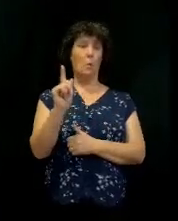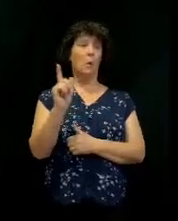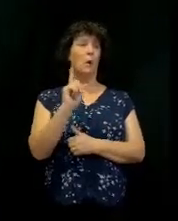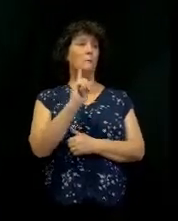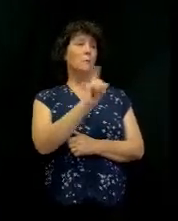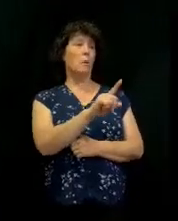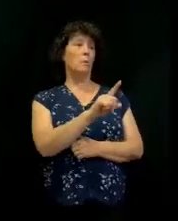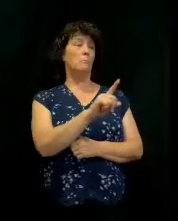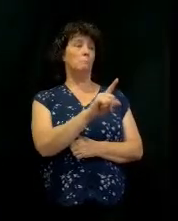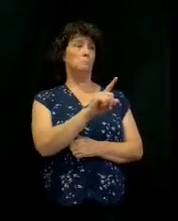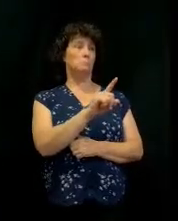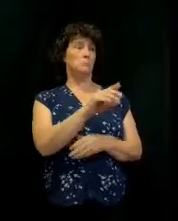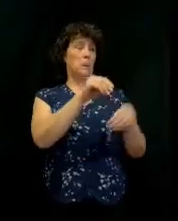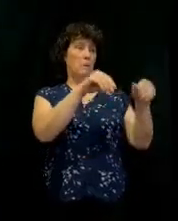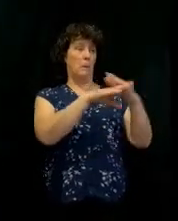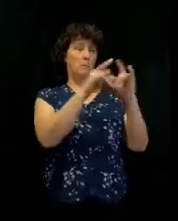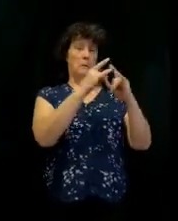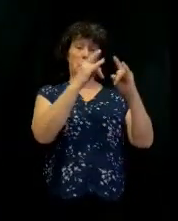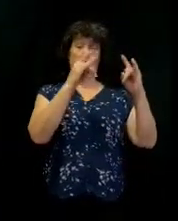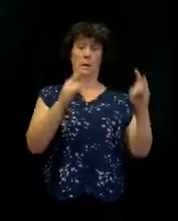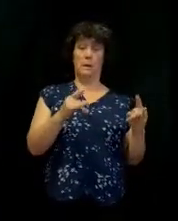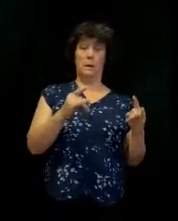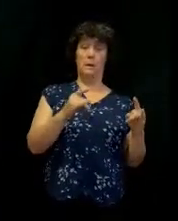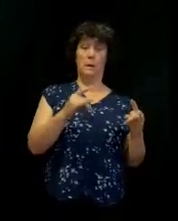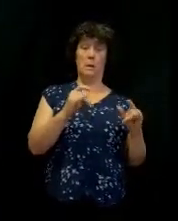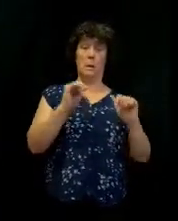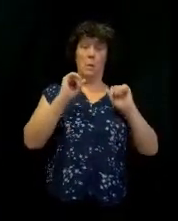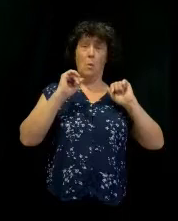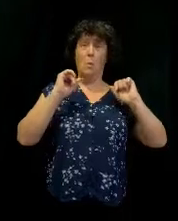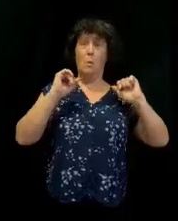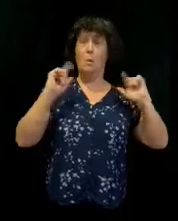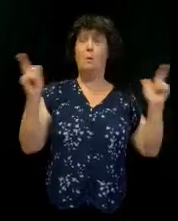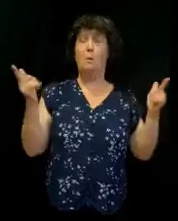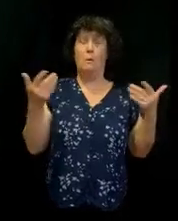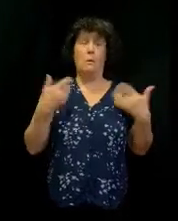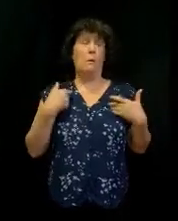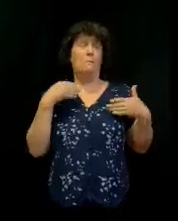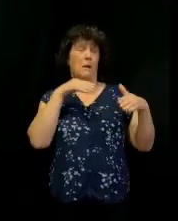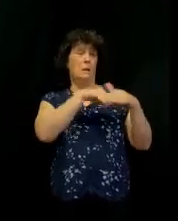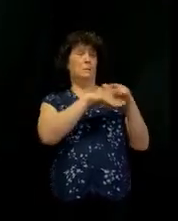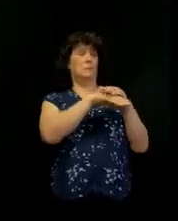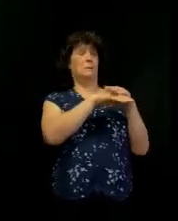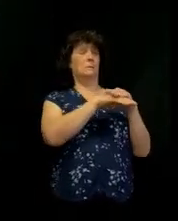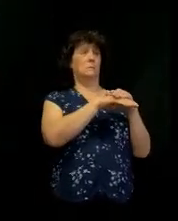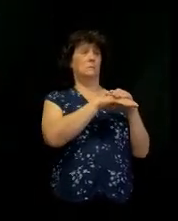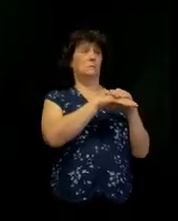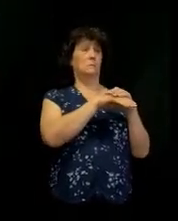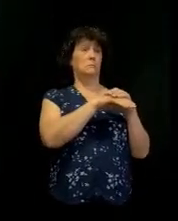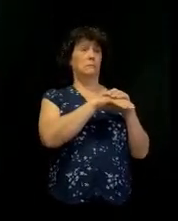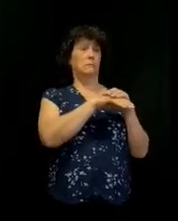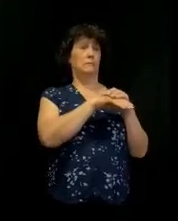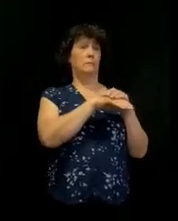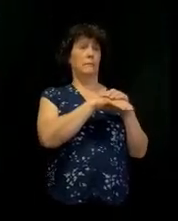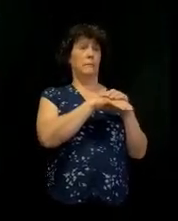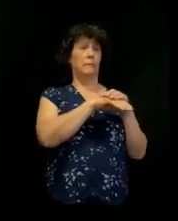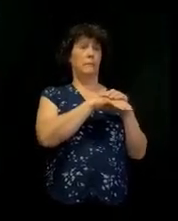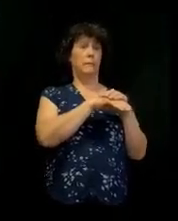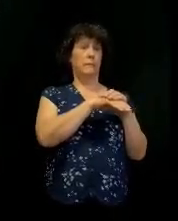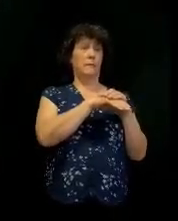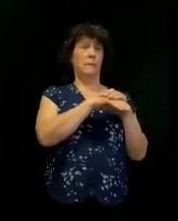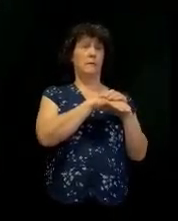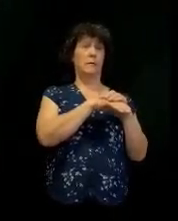So David makes this tent that everybody has access to. And there's 24